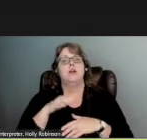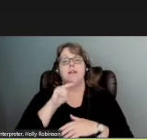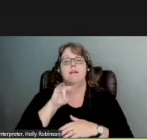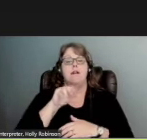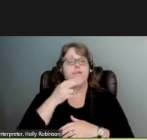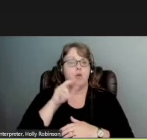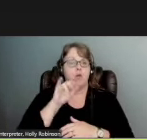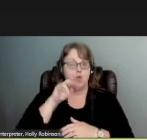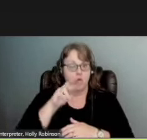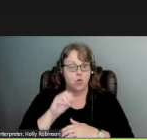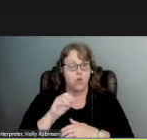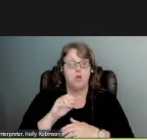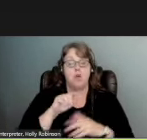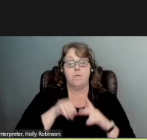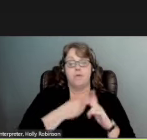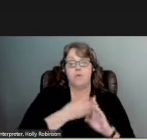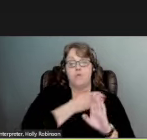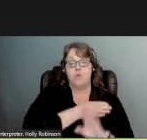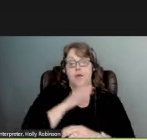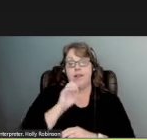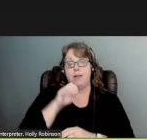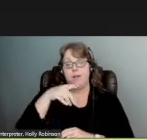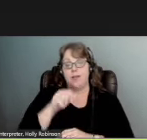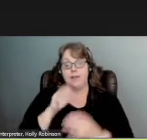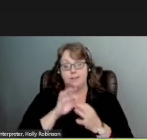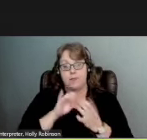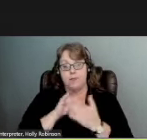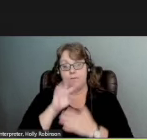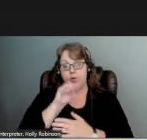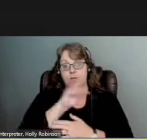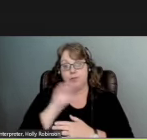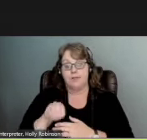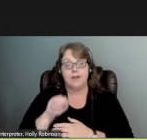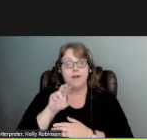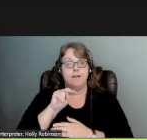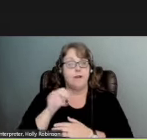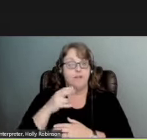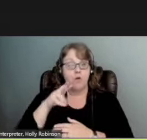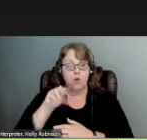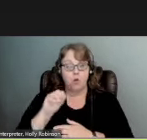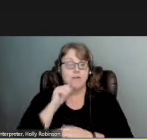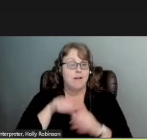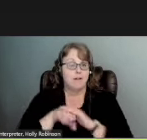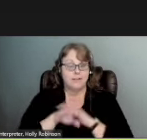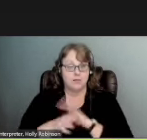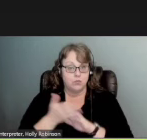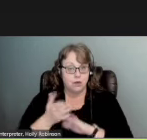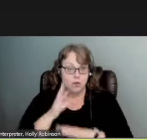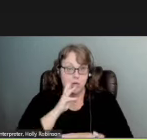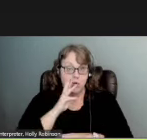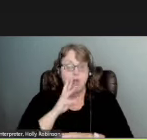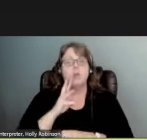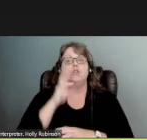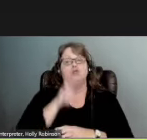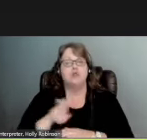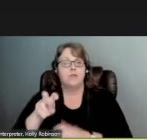Prior to the start of COVID the EPA estimated that 40 percent of the Navajo Nation did not have access to running water and instead had to travel